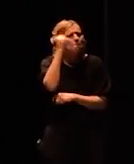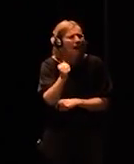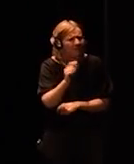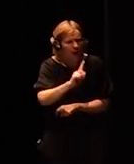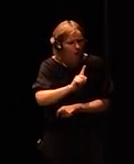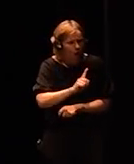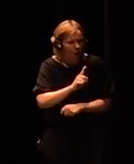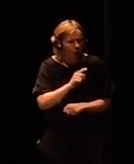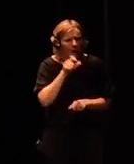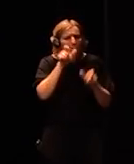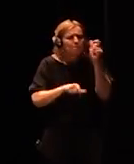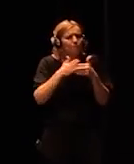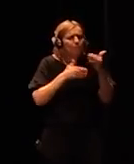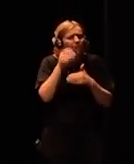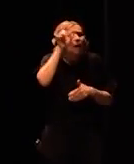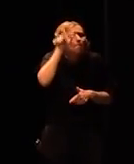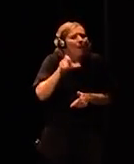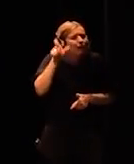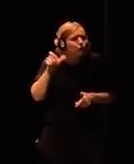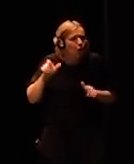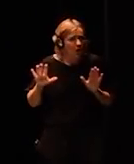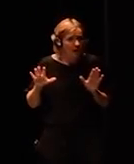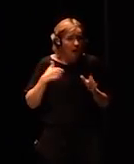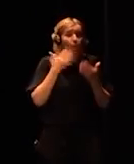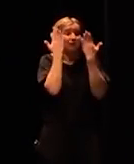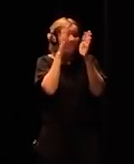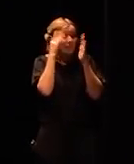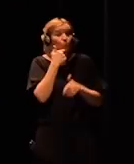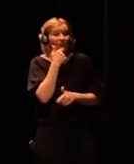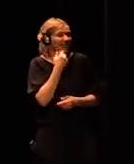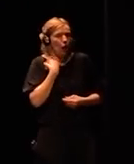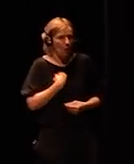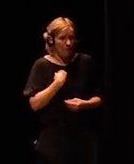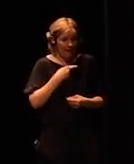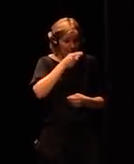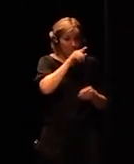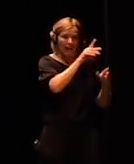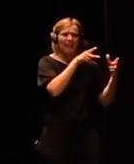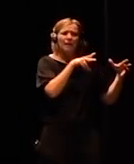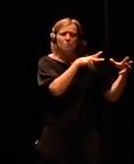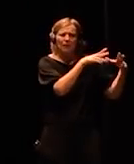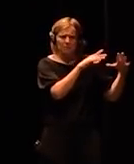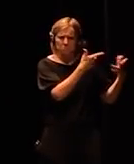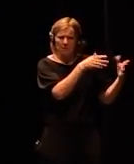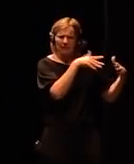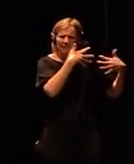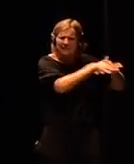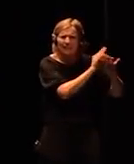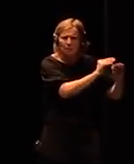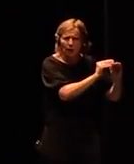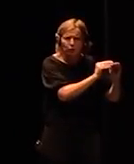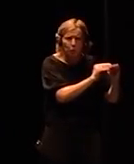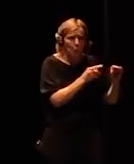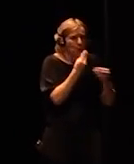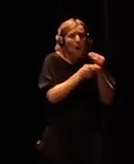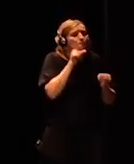so if Facebook says our system wasn't hacked we didn't do anything wrong somebody used Facebook wrong that's